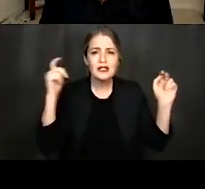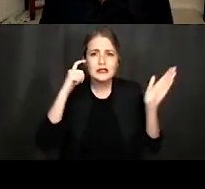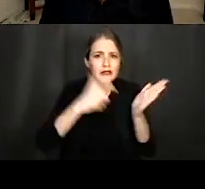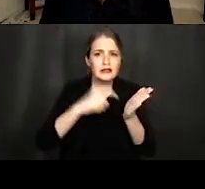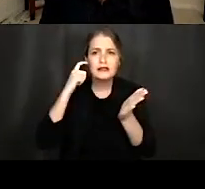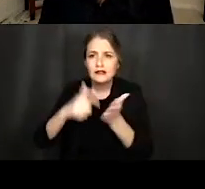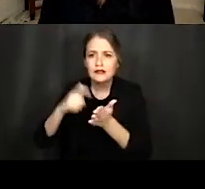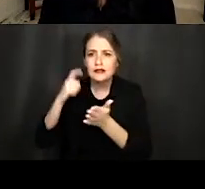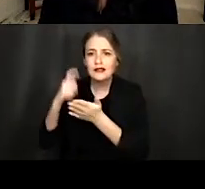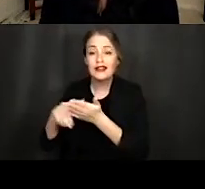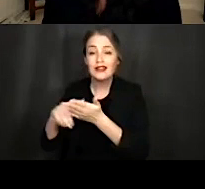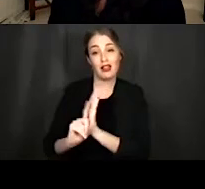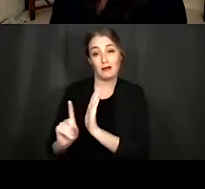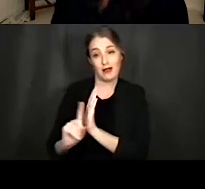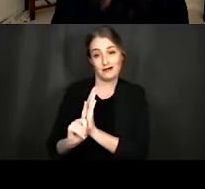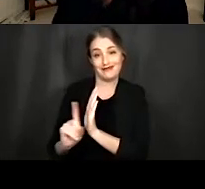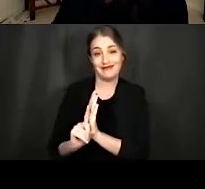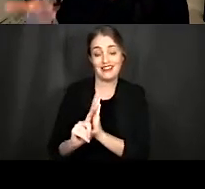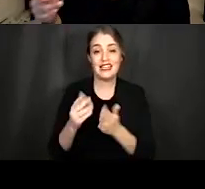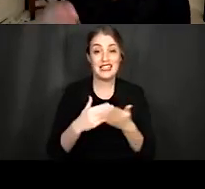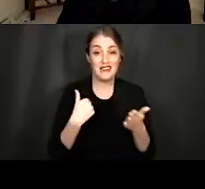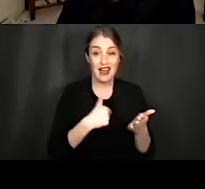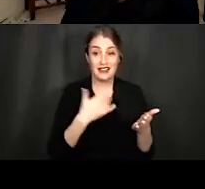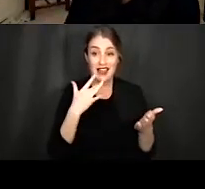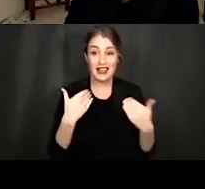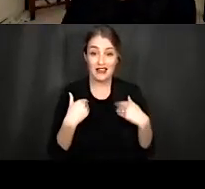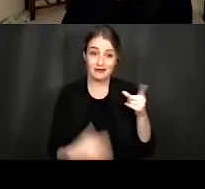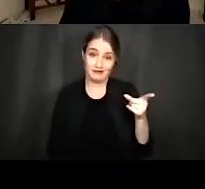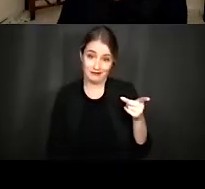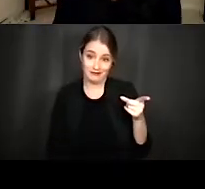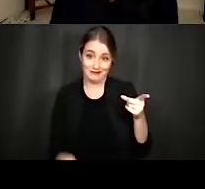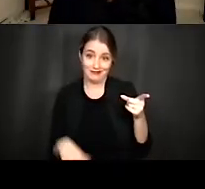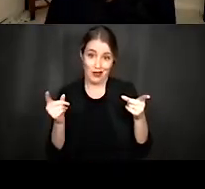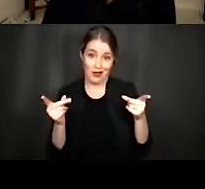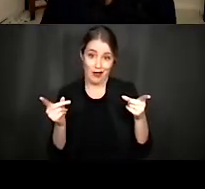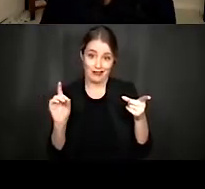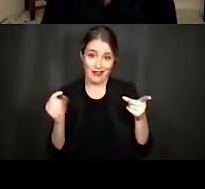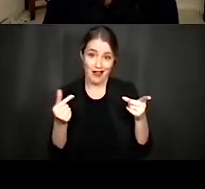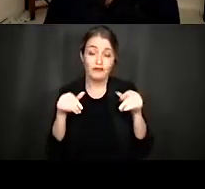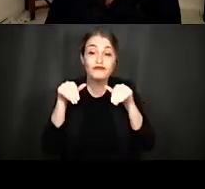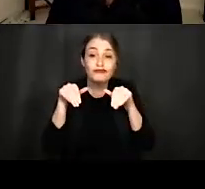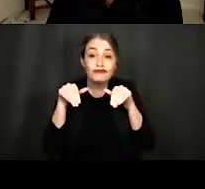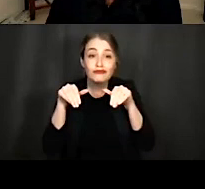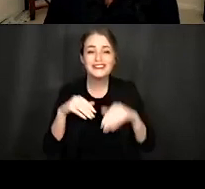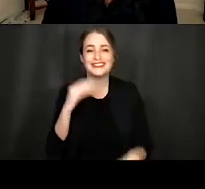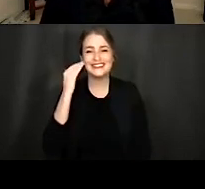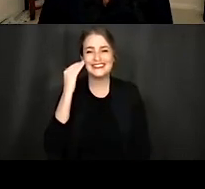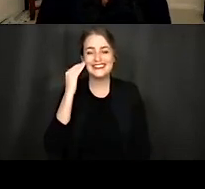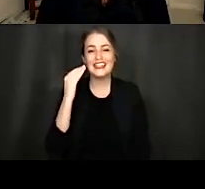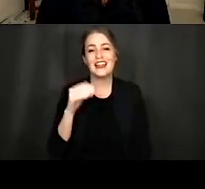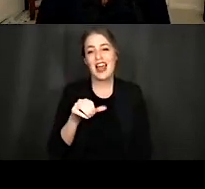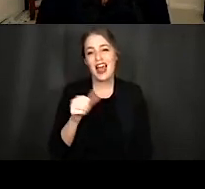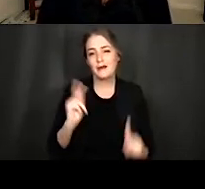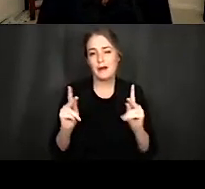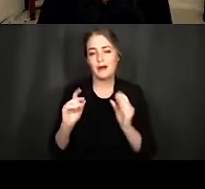our alarm clocks. Some of us are lucky enough to have the warm furry variety pictured here. Others have to make do with the more mechanical